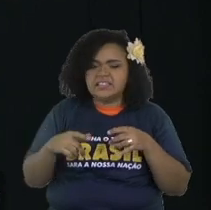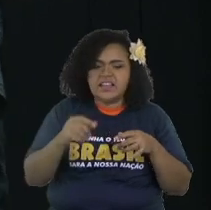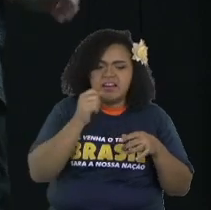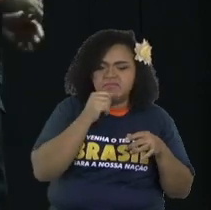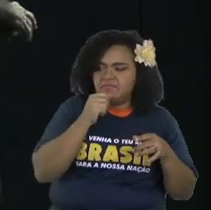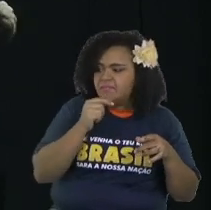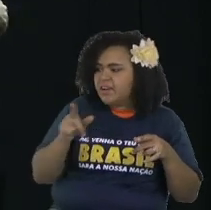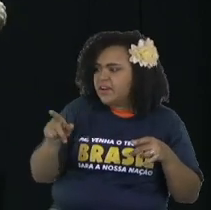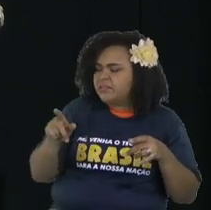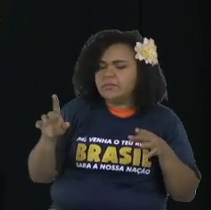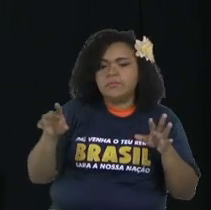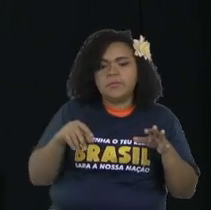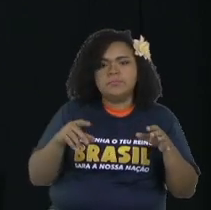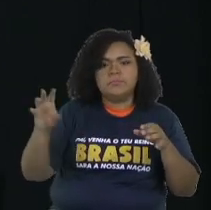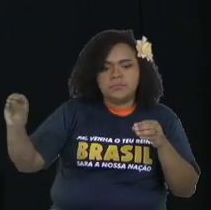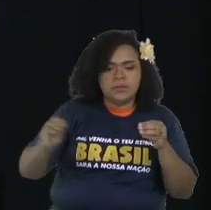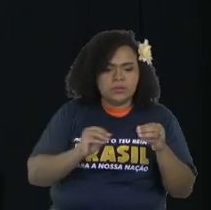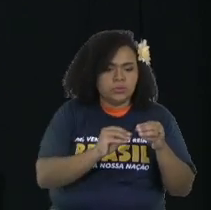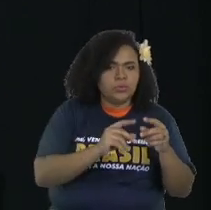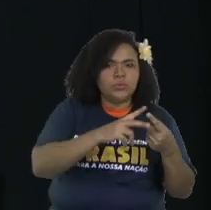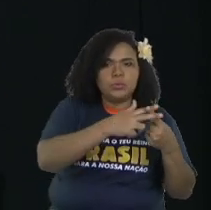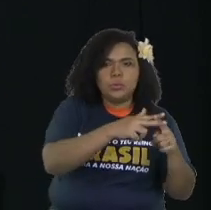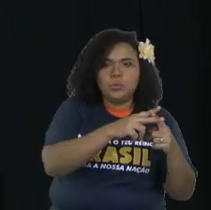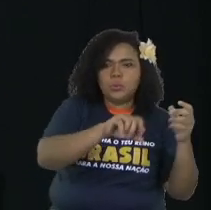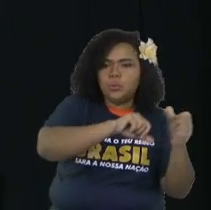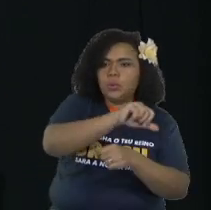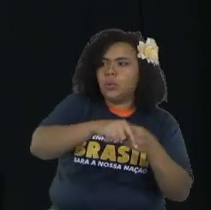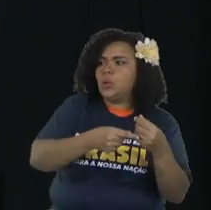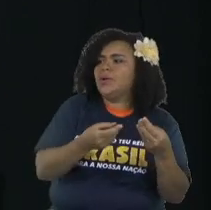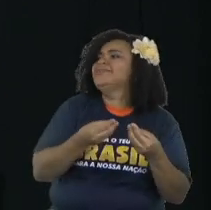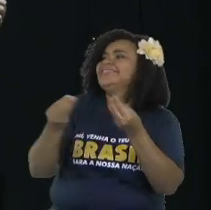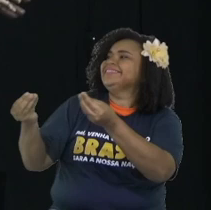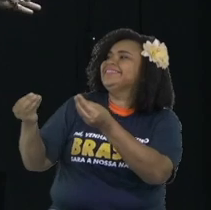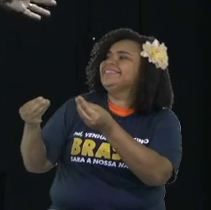equipment and took it to other brother.